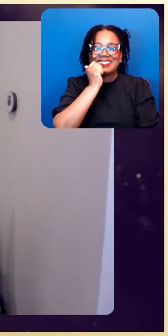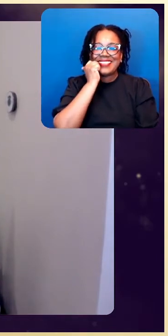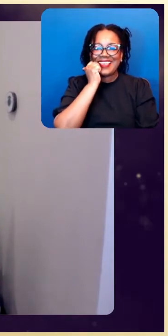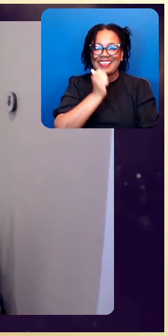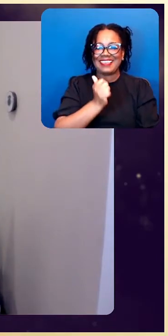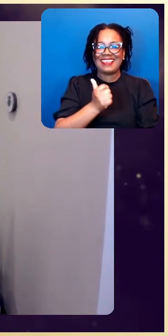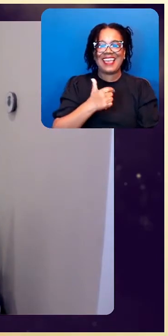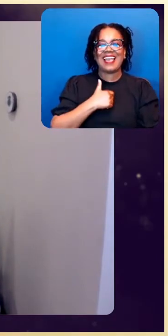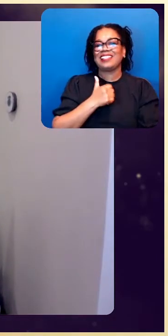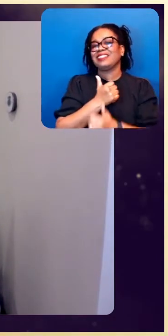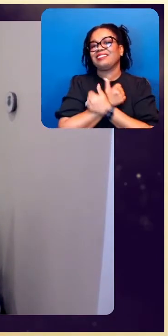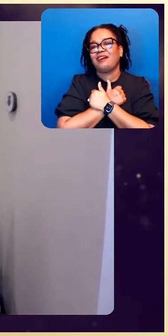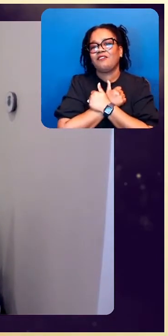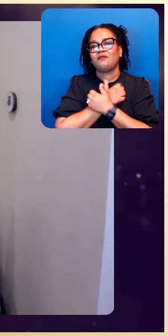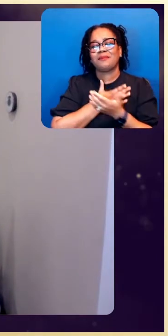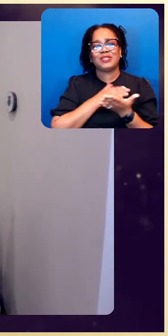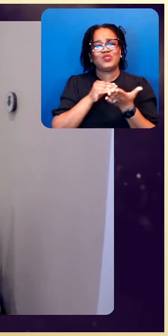around me.